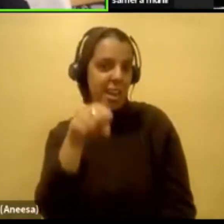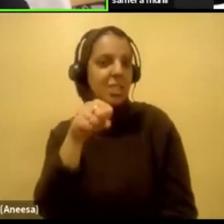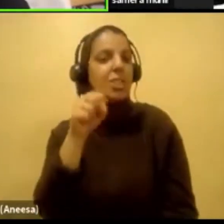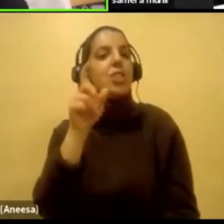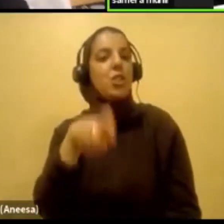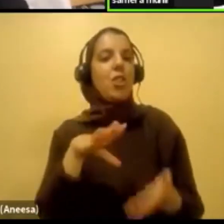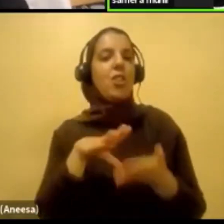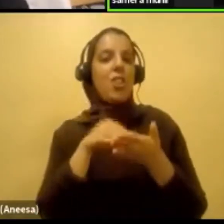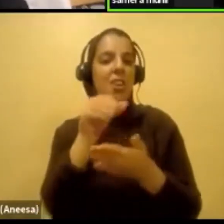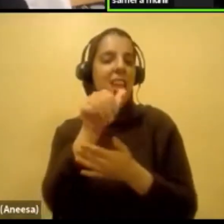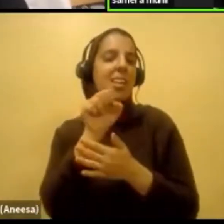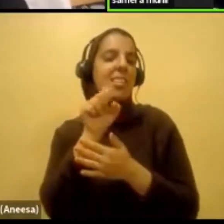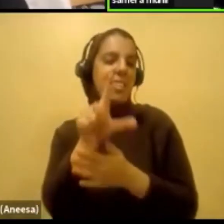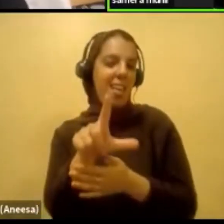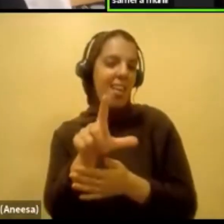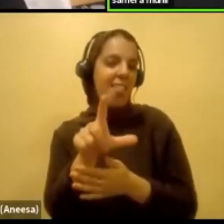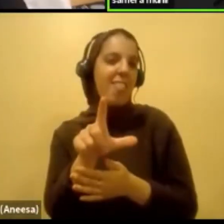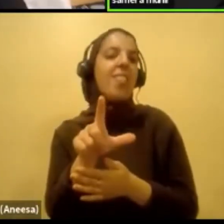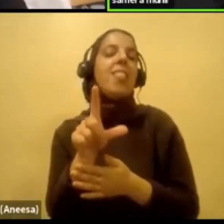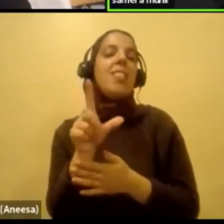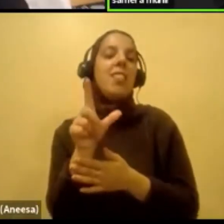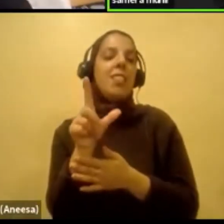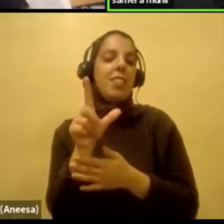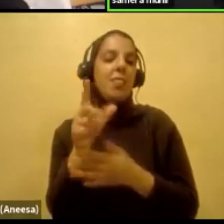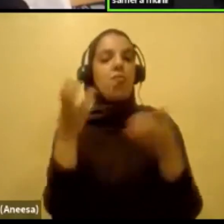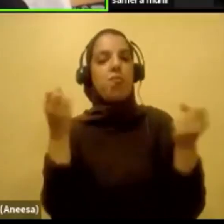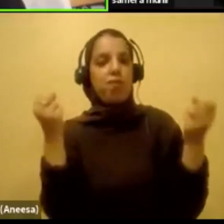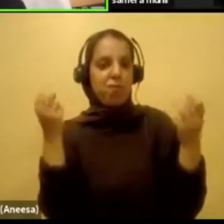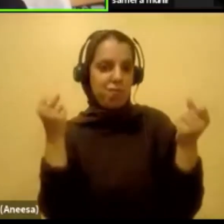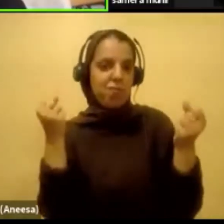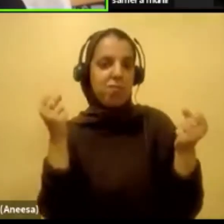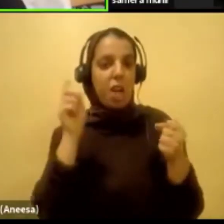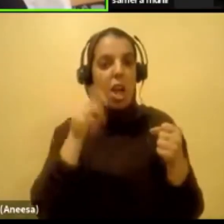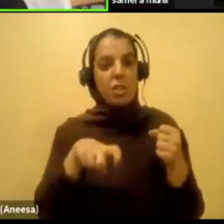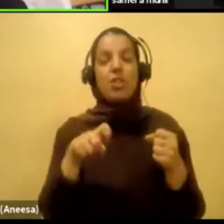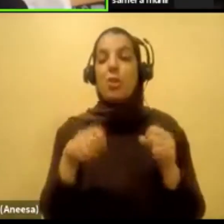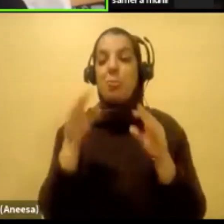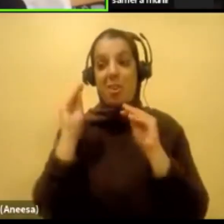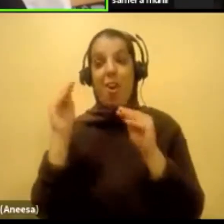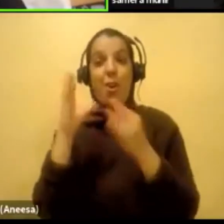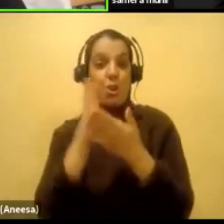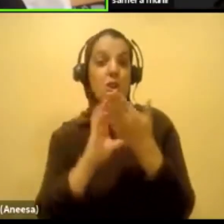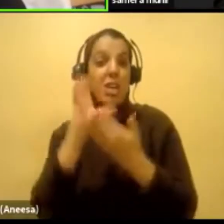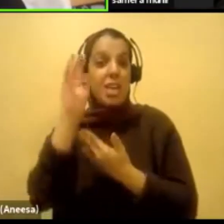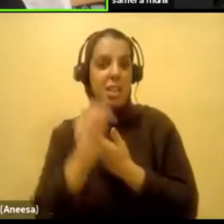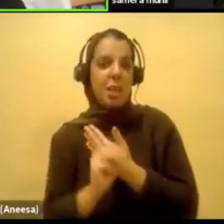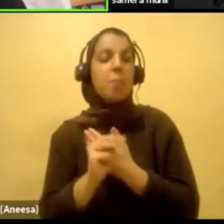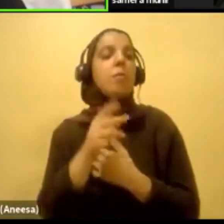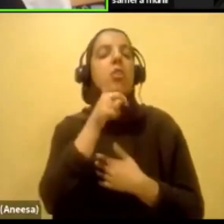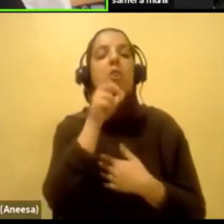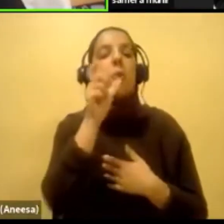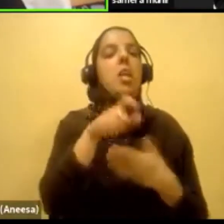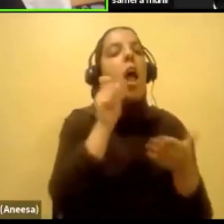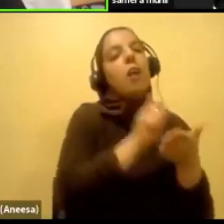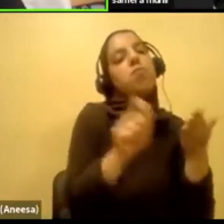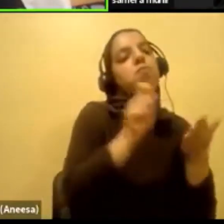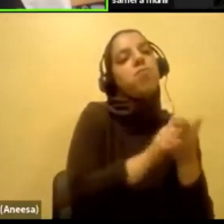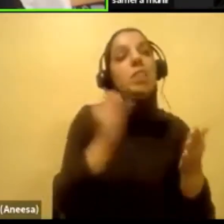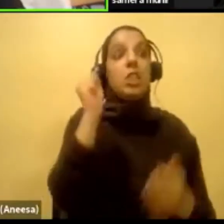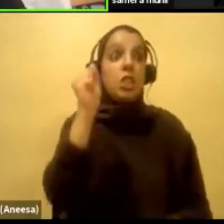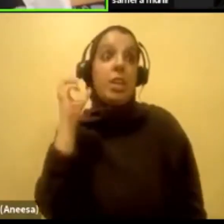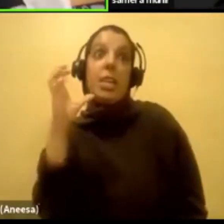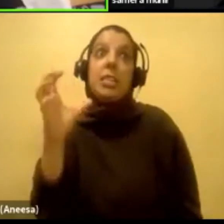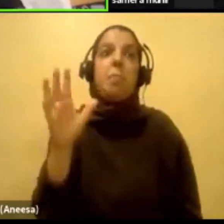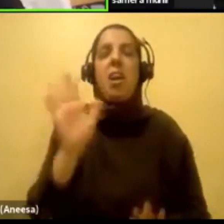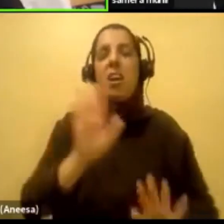I really do think ASL is what we need in our curriculums. We don't need cursive. We don't need Shakespeare. We need ASL.